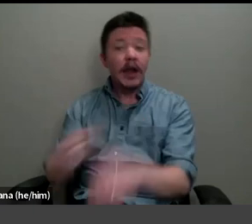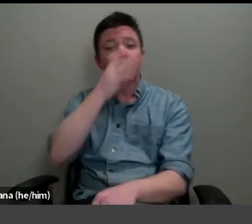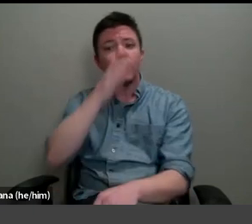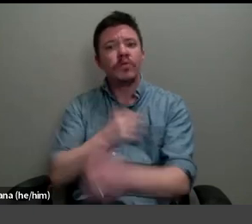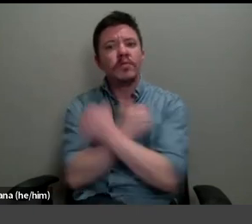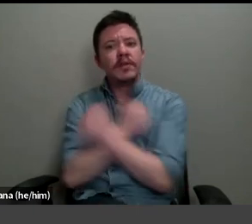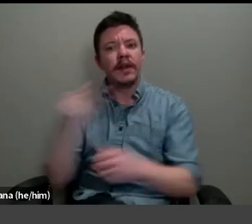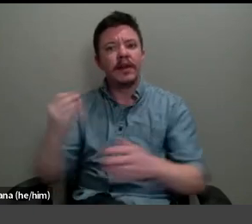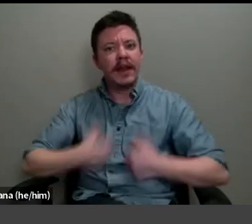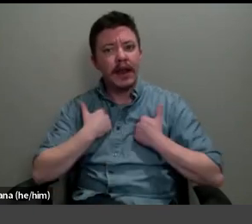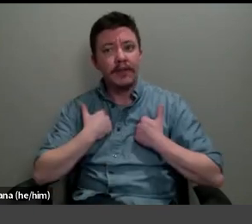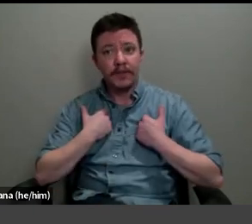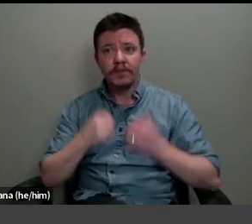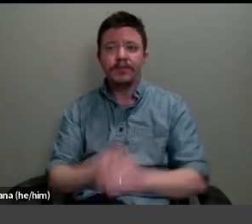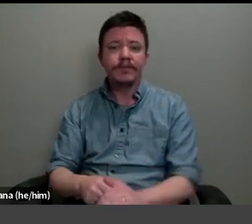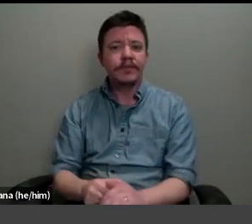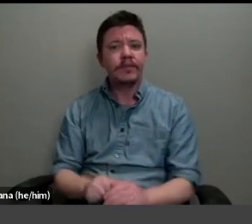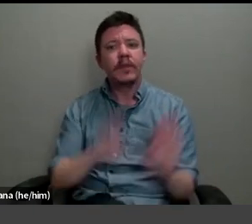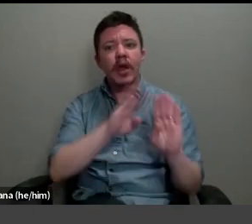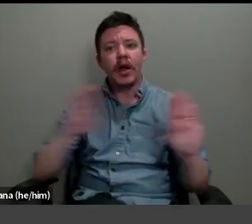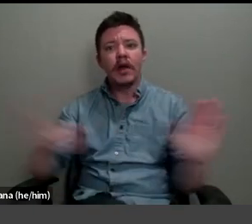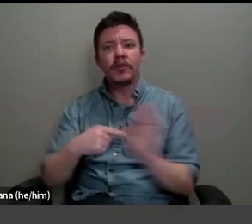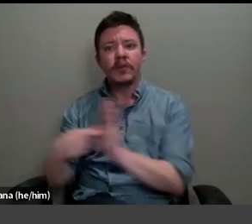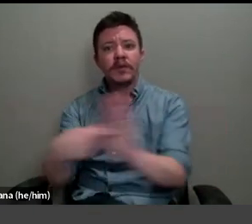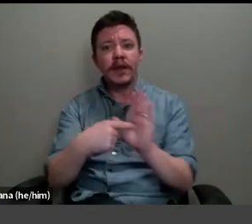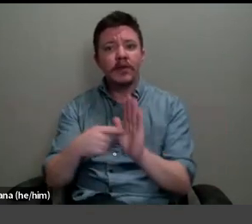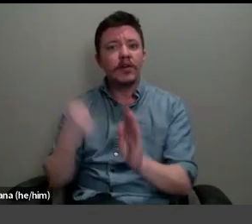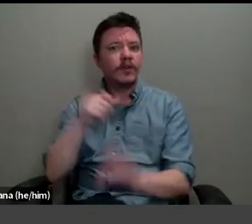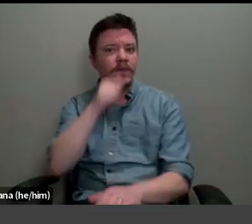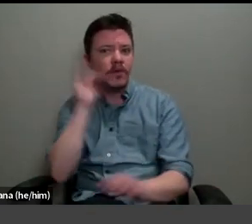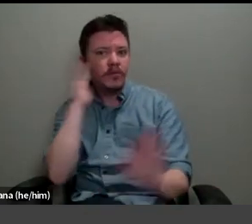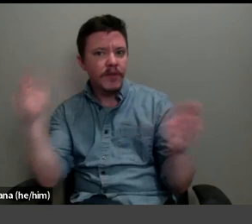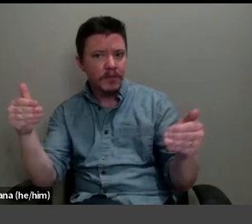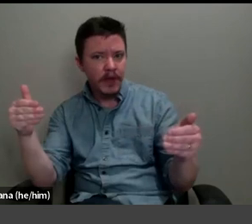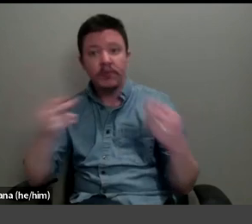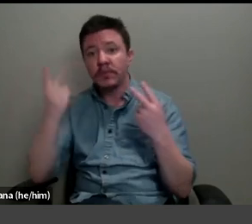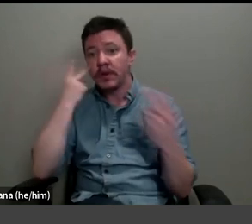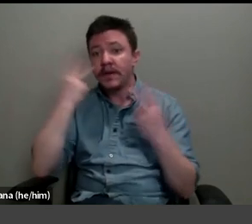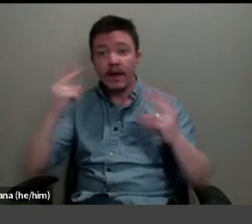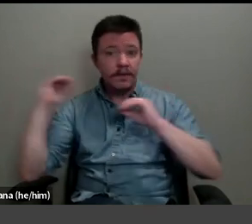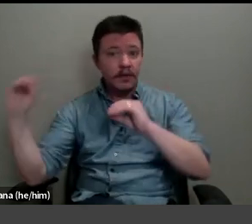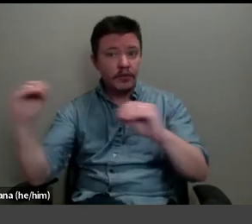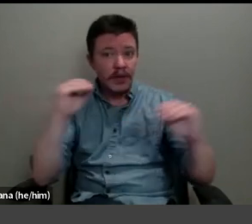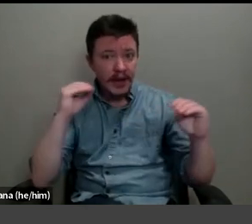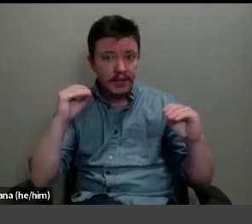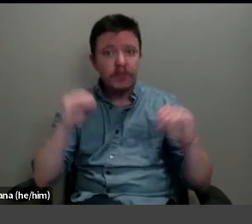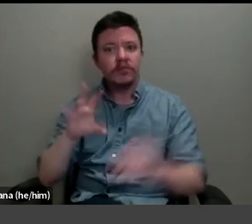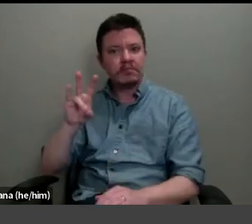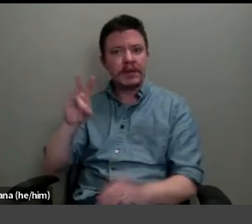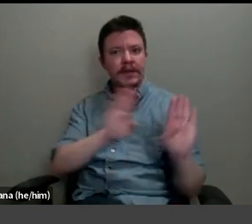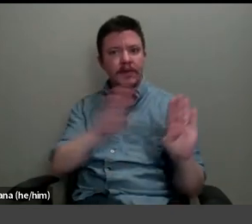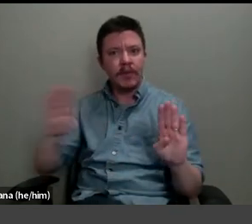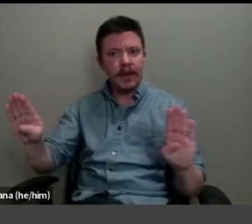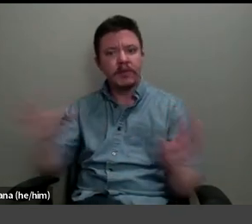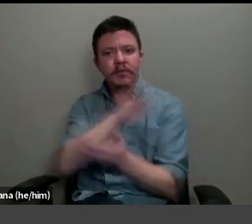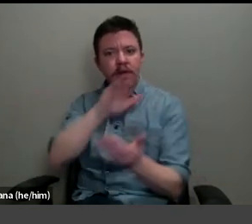Life, a suite of decorations for a private bedroom, a visual lesson across seven panels of a married